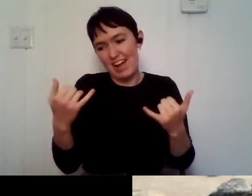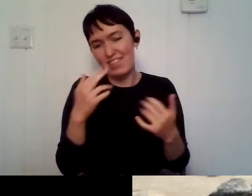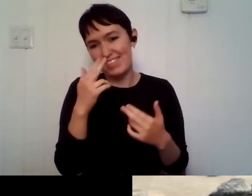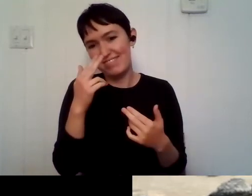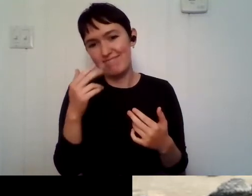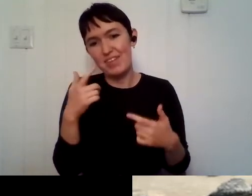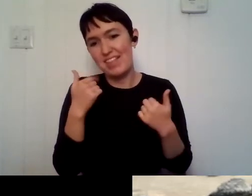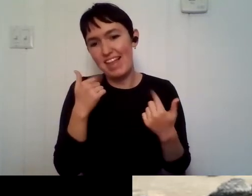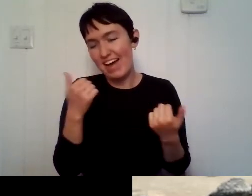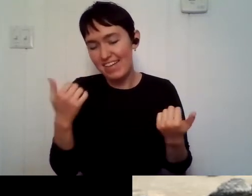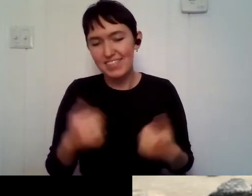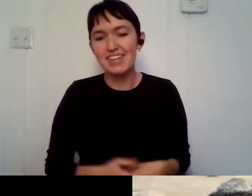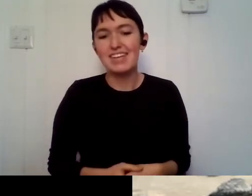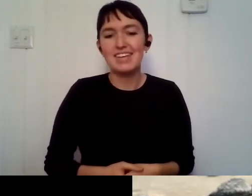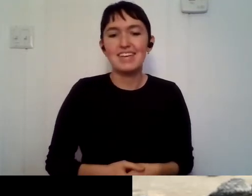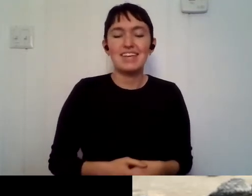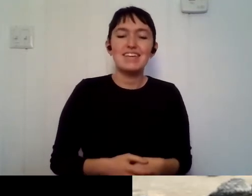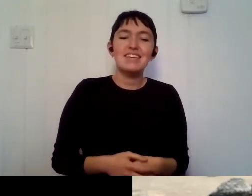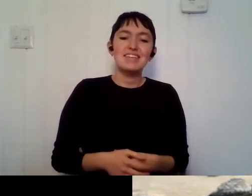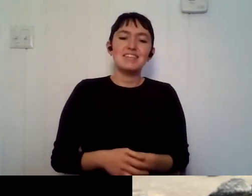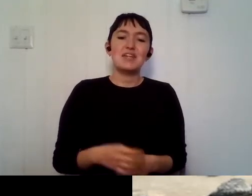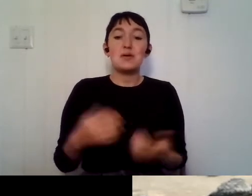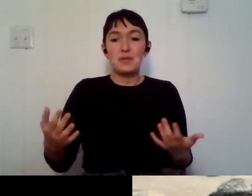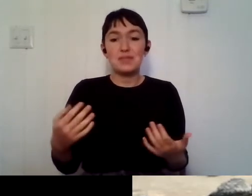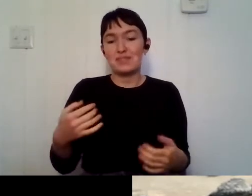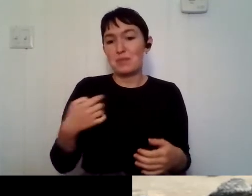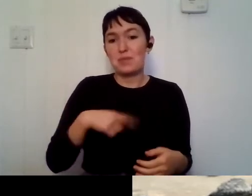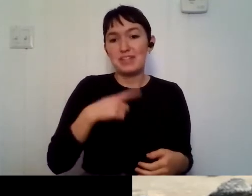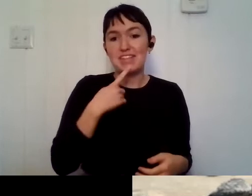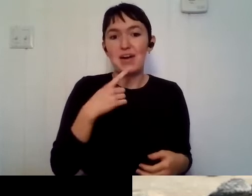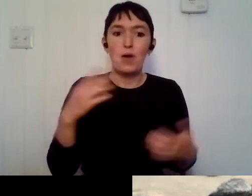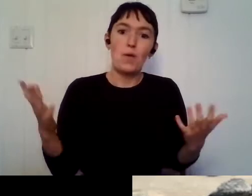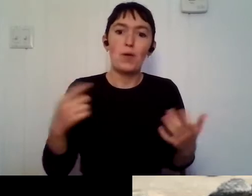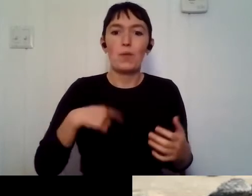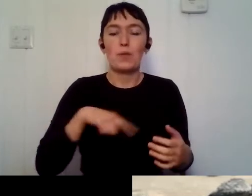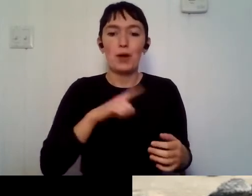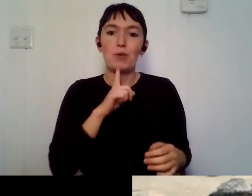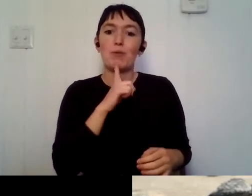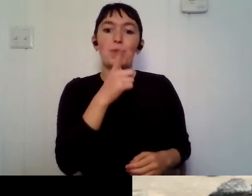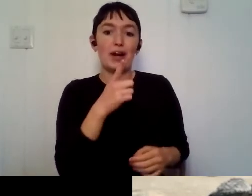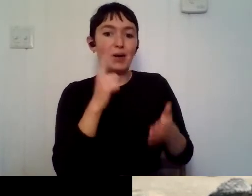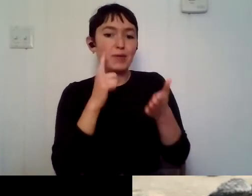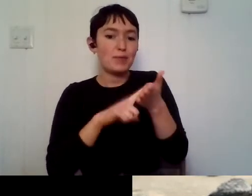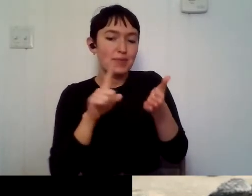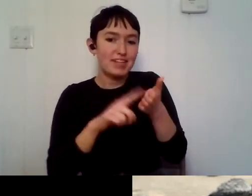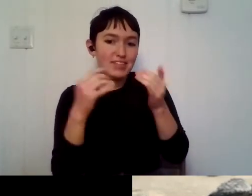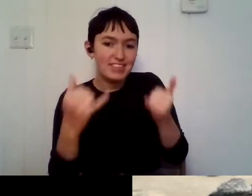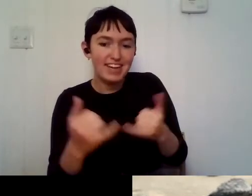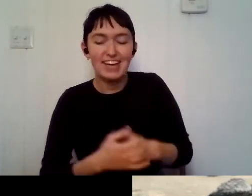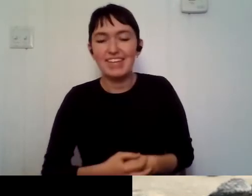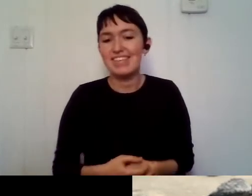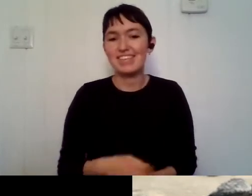after we were done, it was like, uh, we were, we're real researchers. Now we finally got caught in a torrential downpour. Yeah.